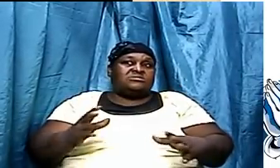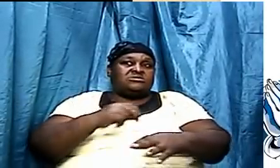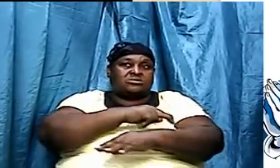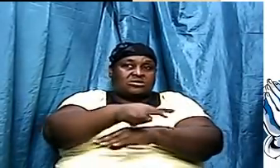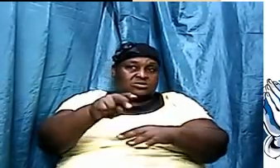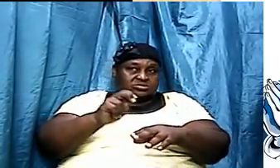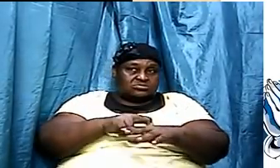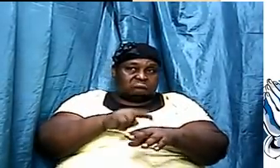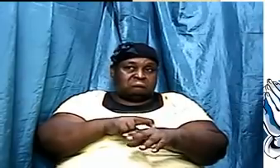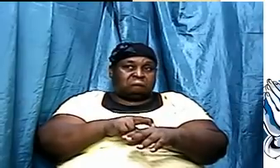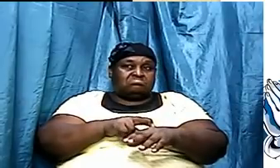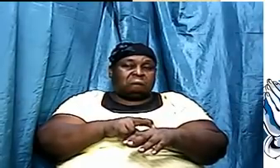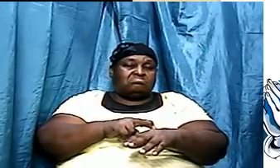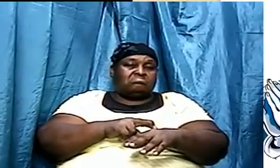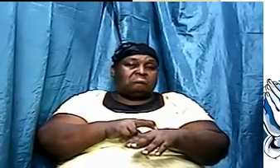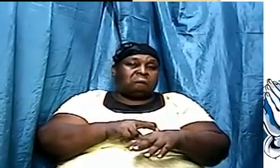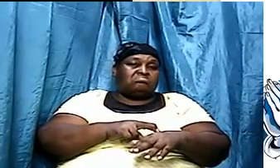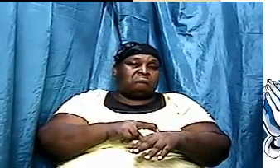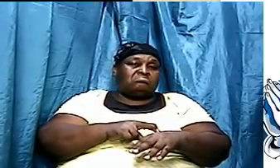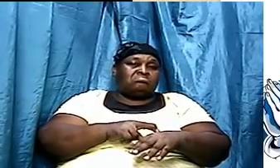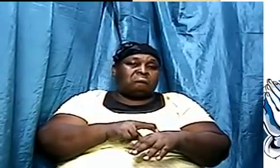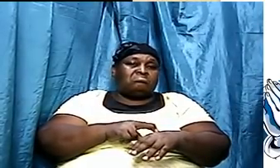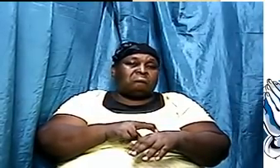Hitler. Hitler.